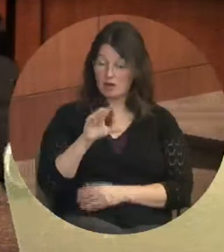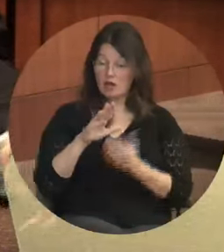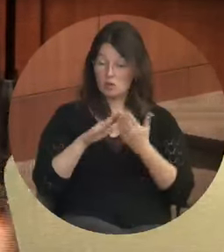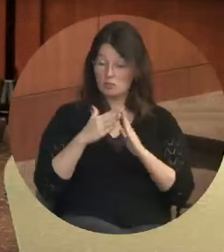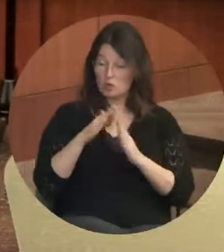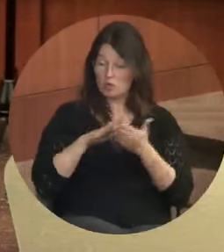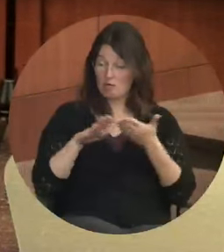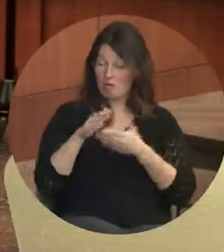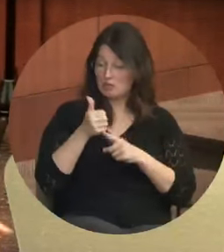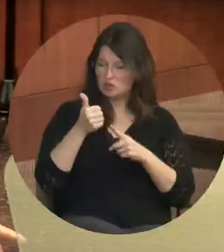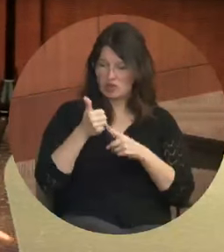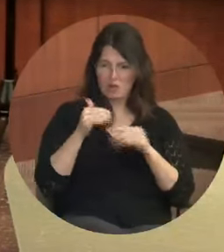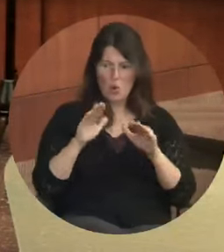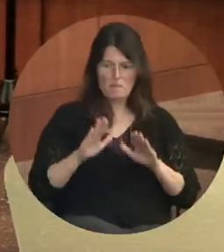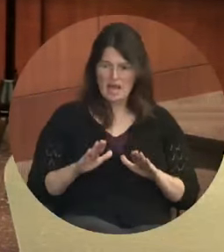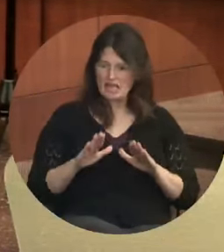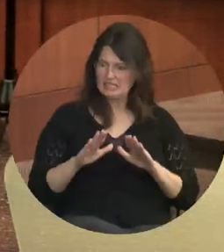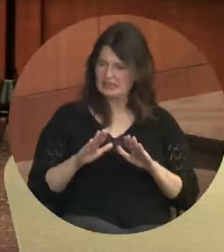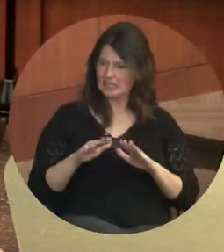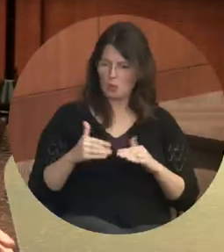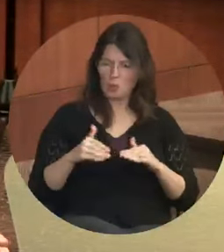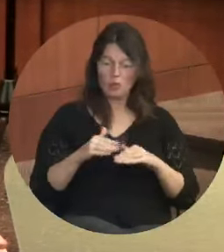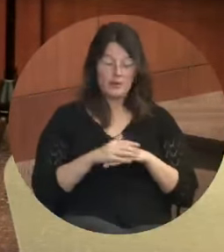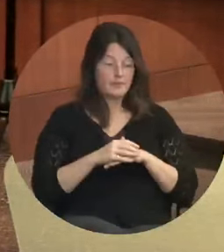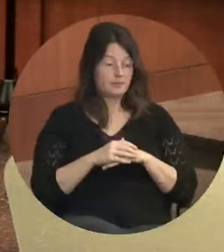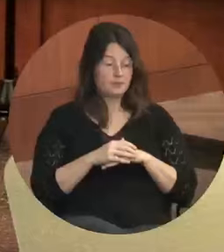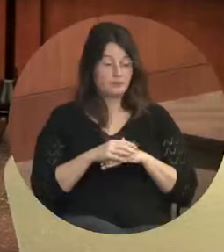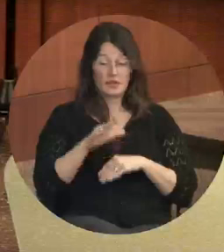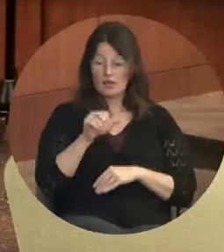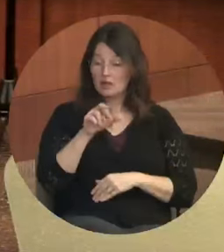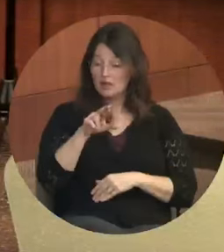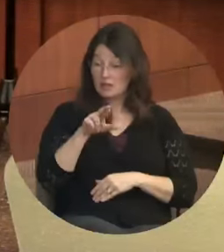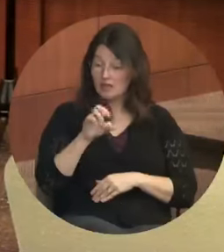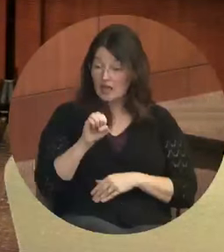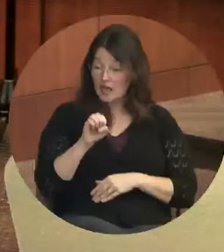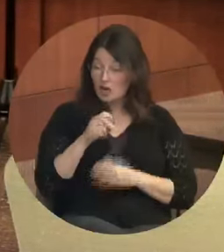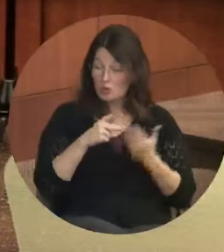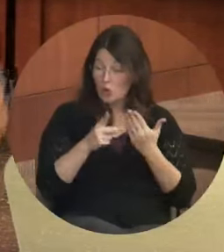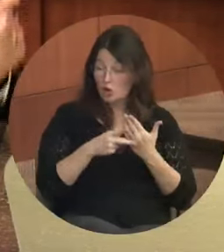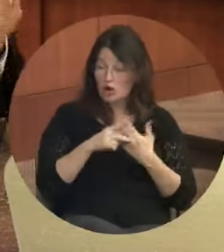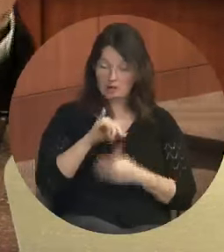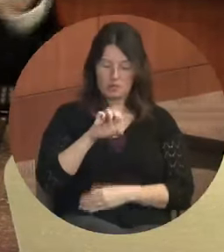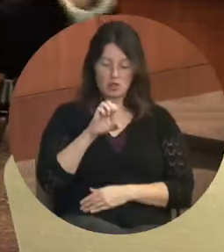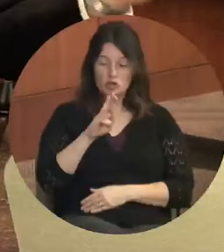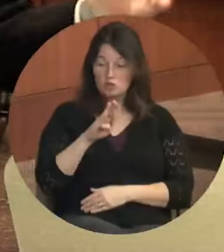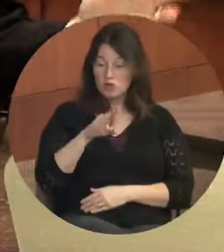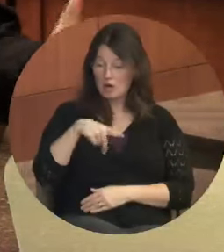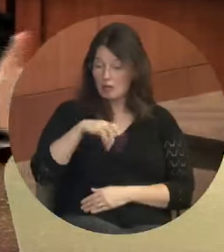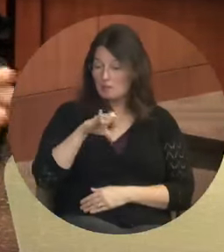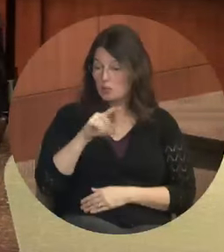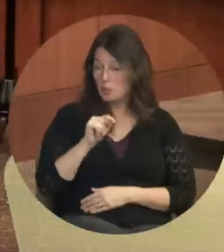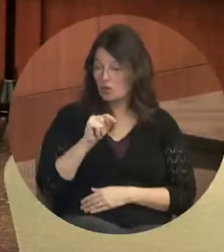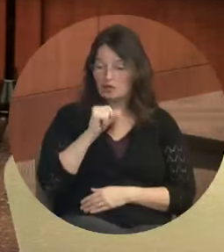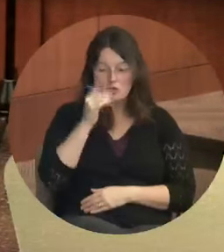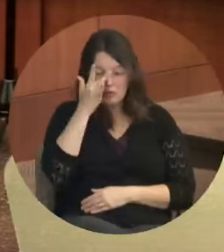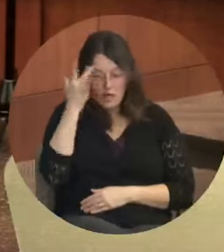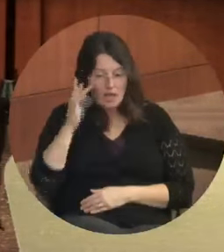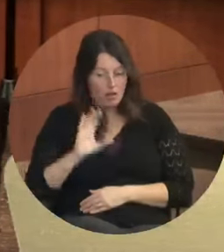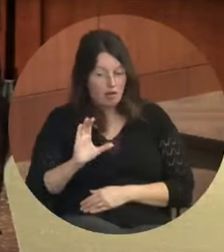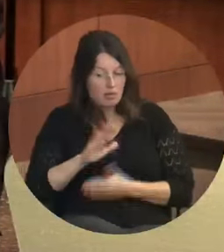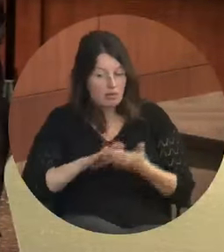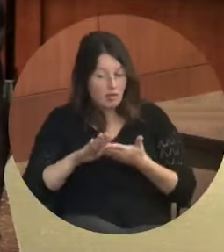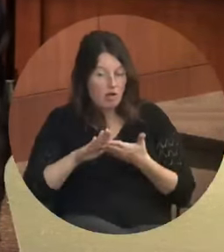Career Center. Job Point. Care Program. And let's not forget Columbia College. Stevens.